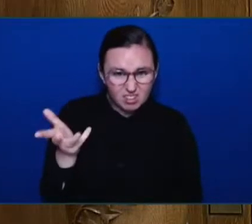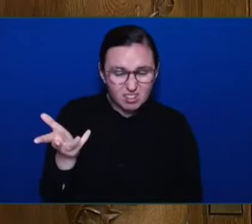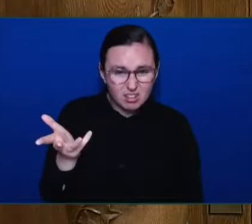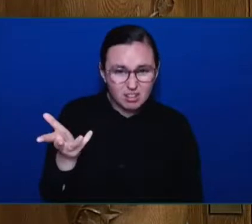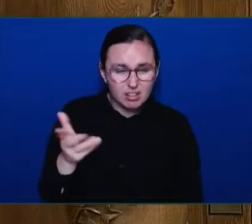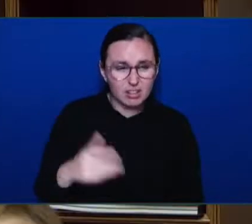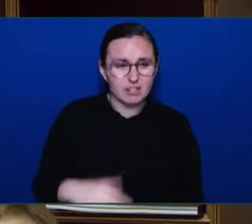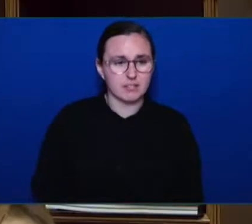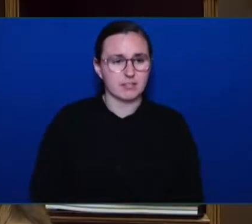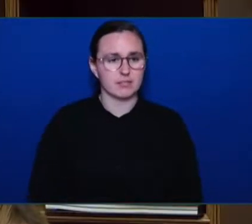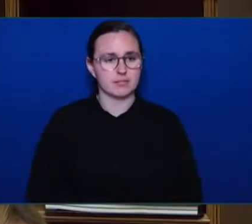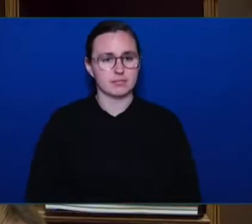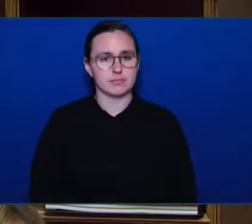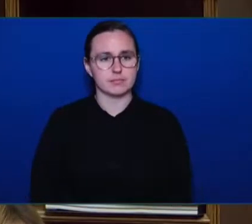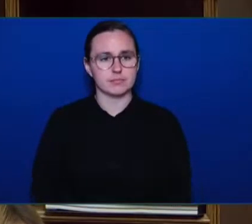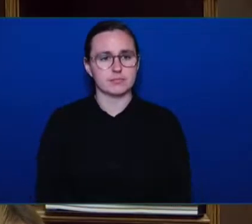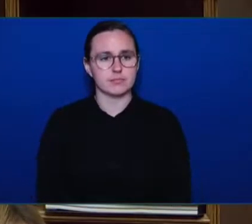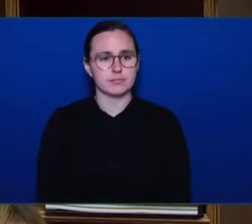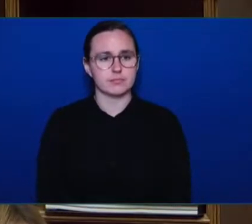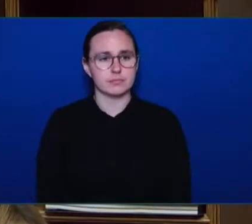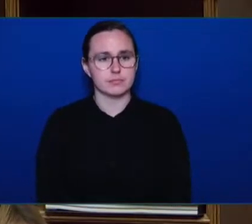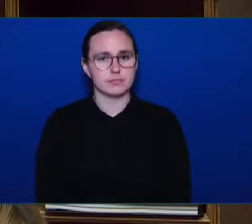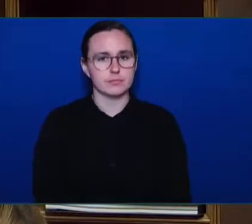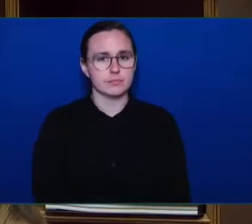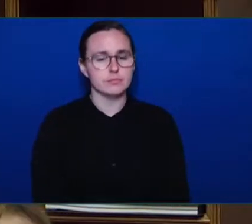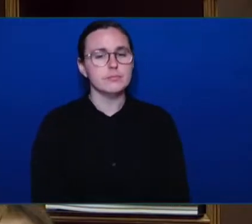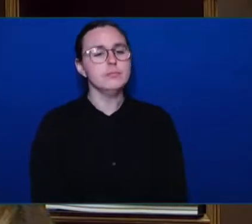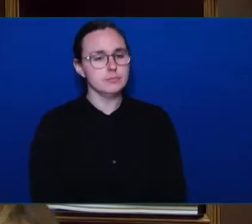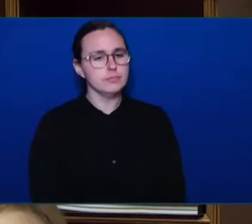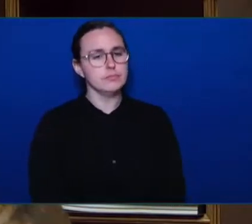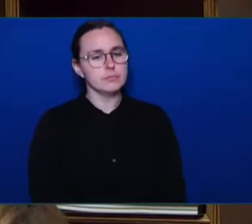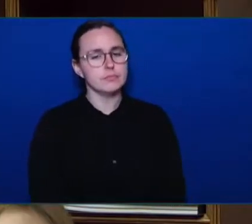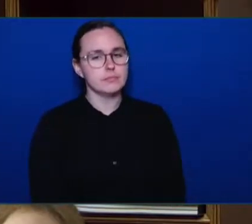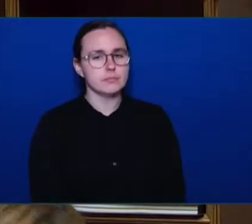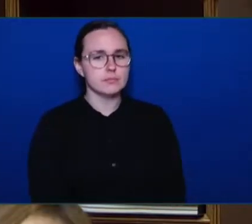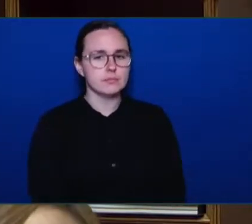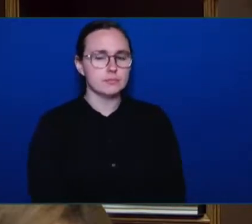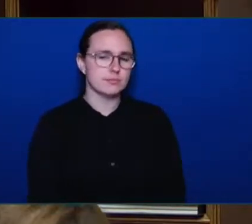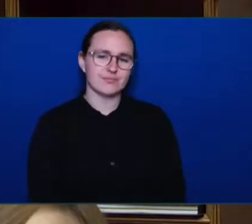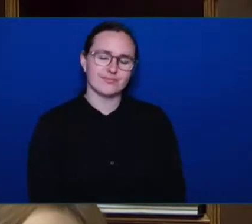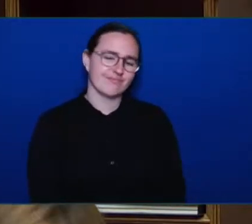Thank you, Honourable Speaker. And that's just simply over-the-top nonsense from the